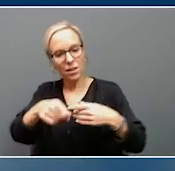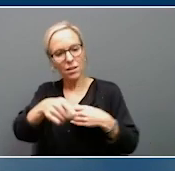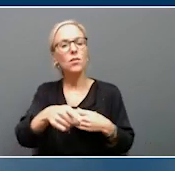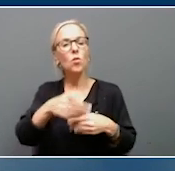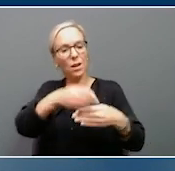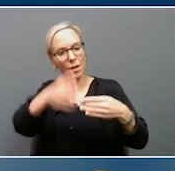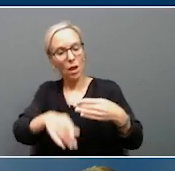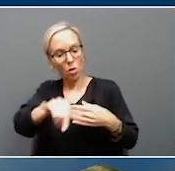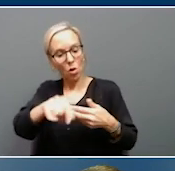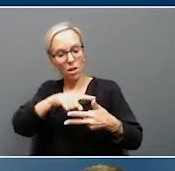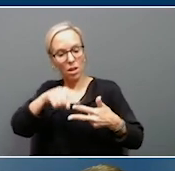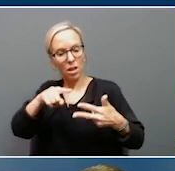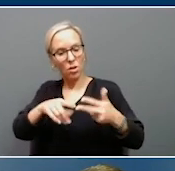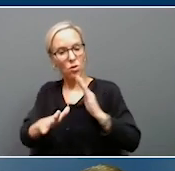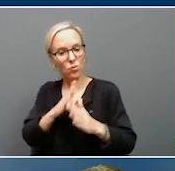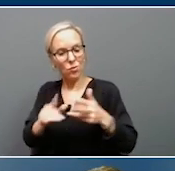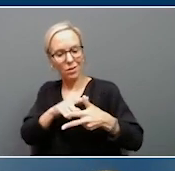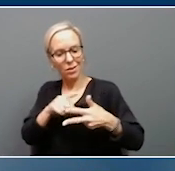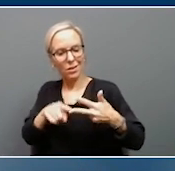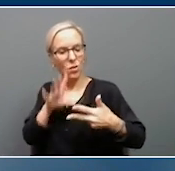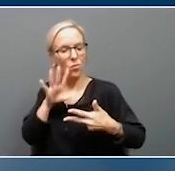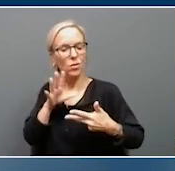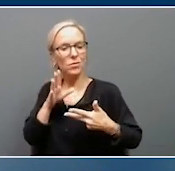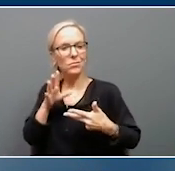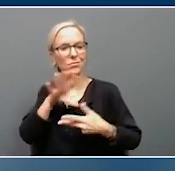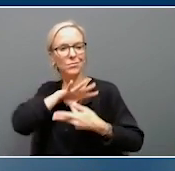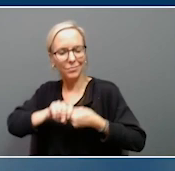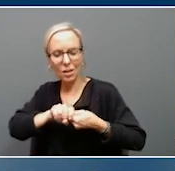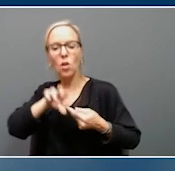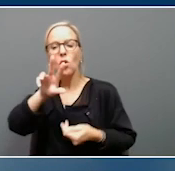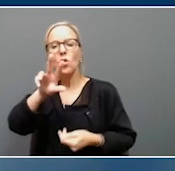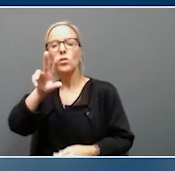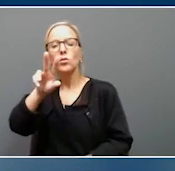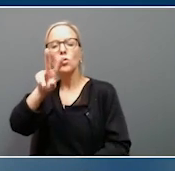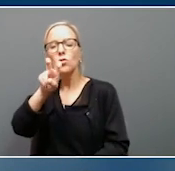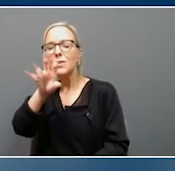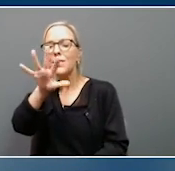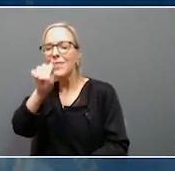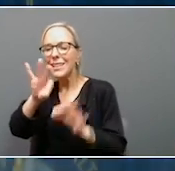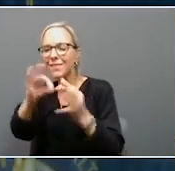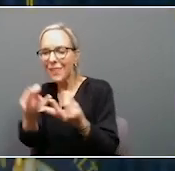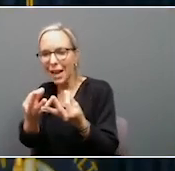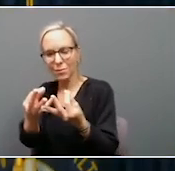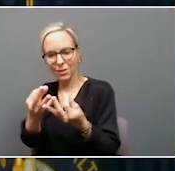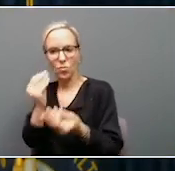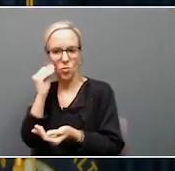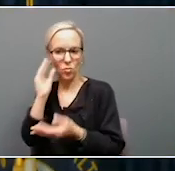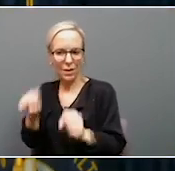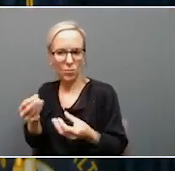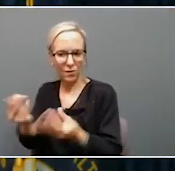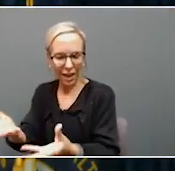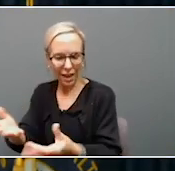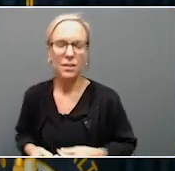communities will be home to at least 250 families, and there are still more to come. All right,